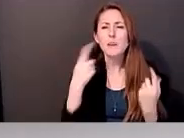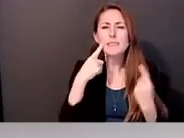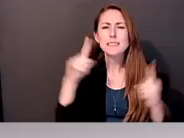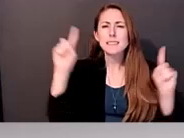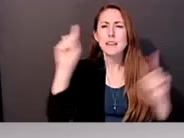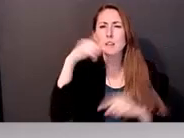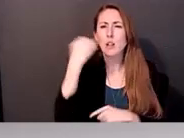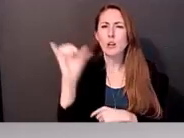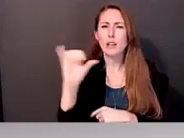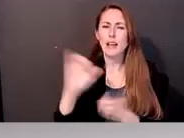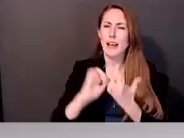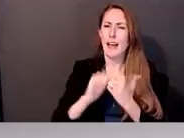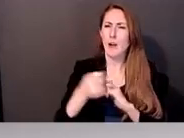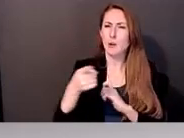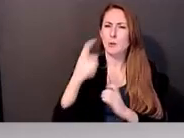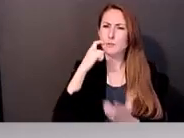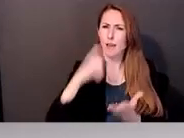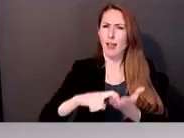that it was successful?